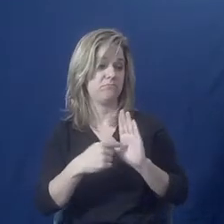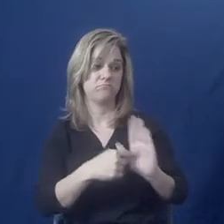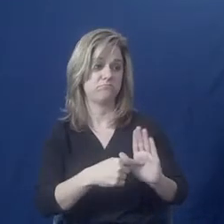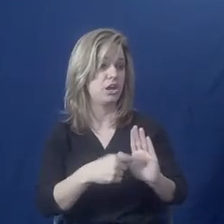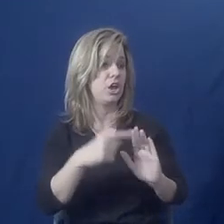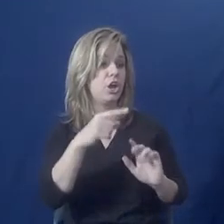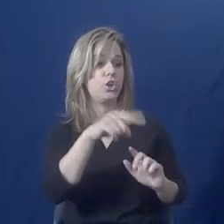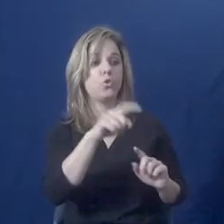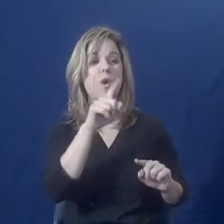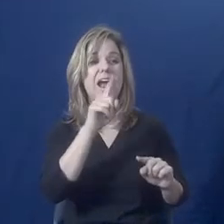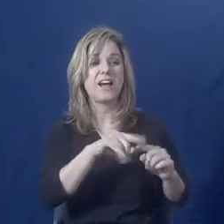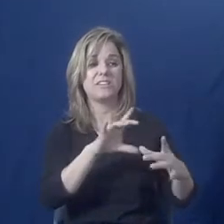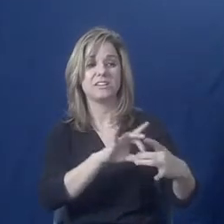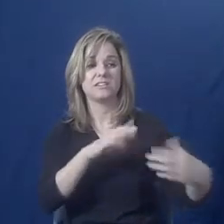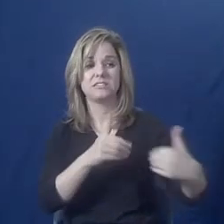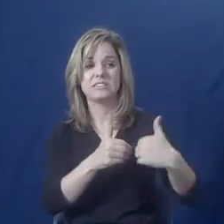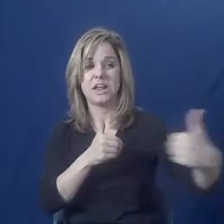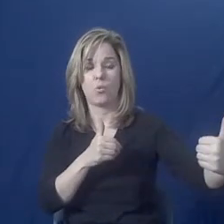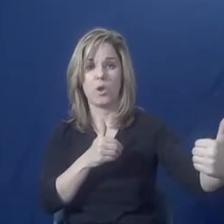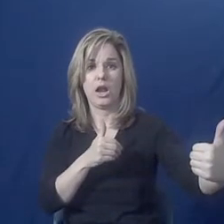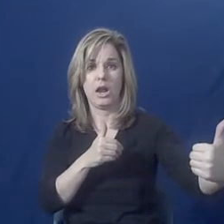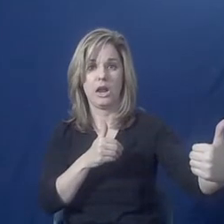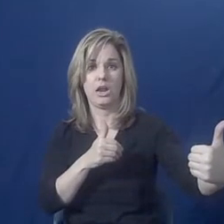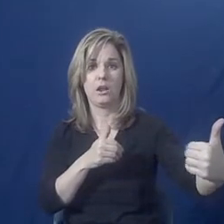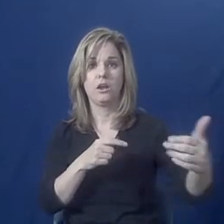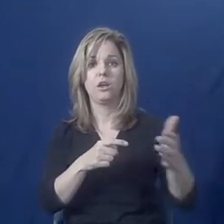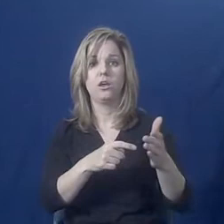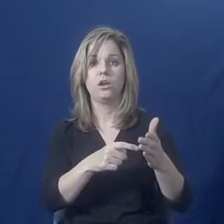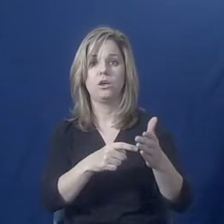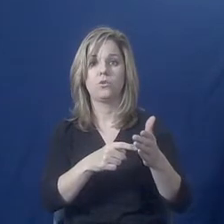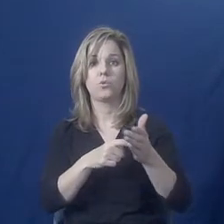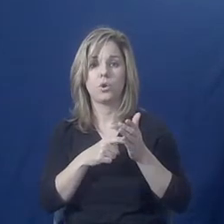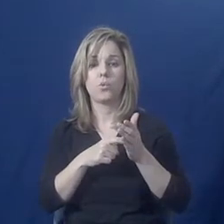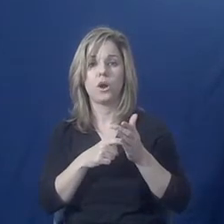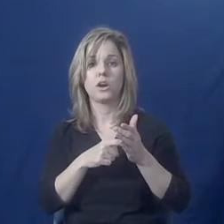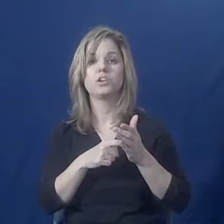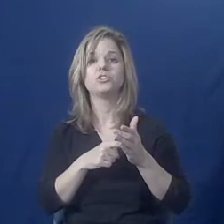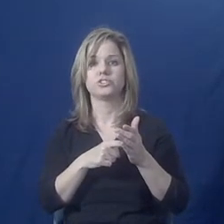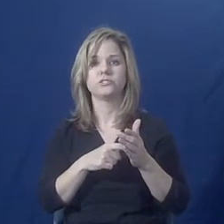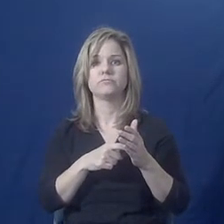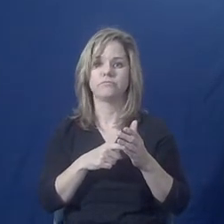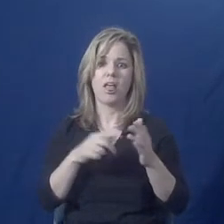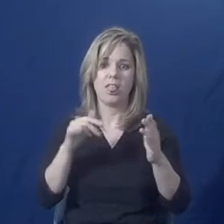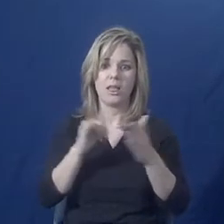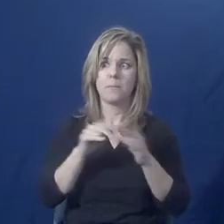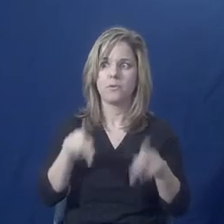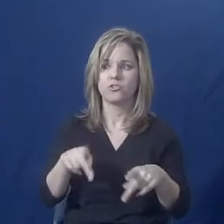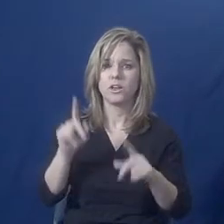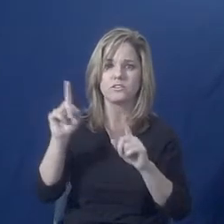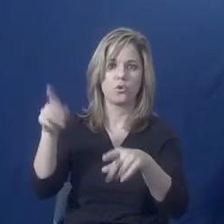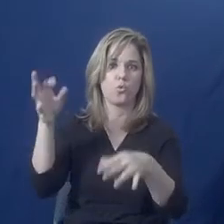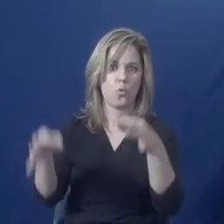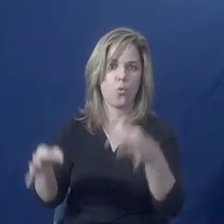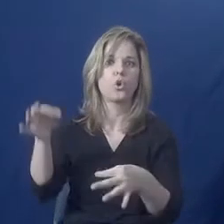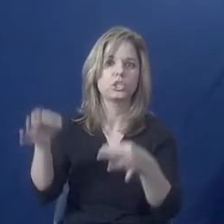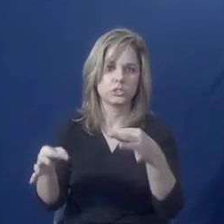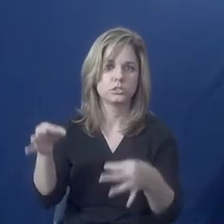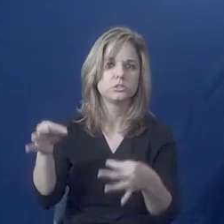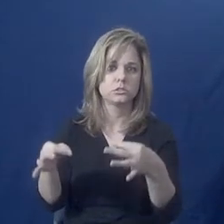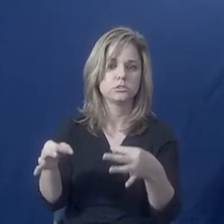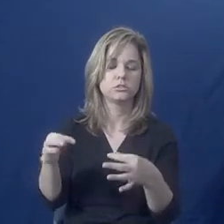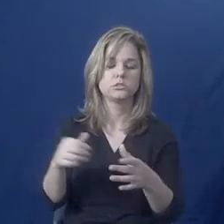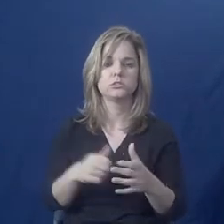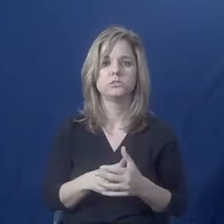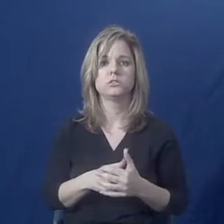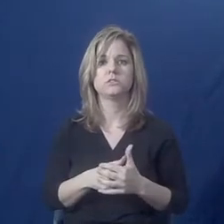people to go through a court process. It is, in most